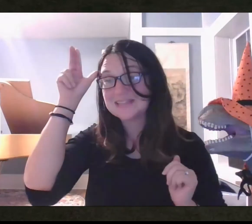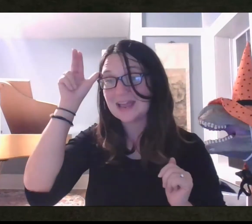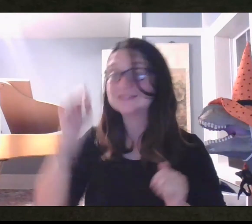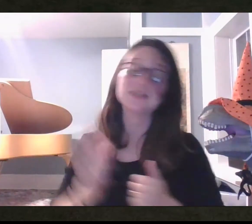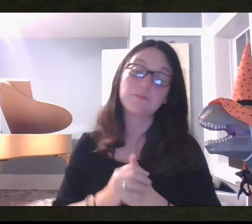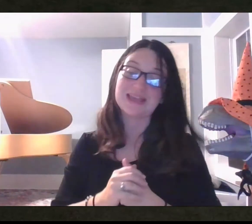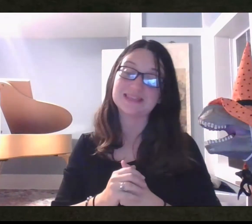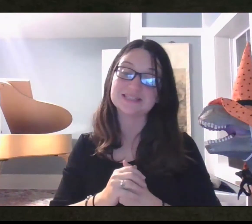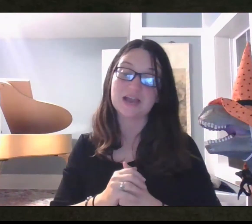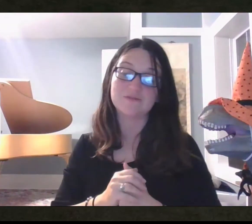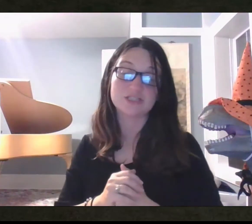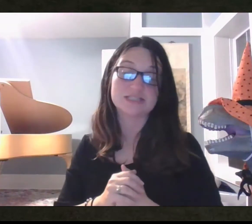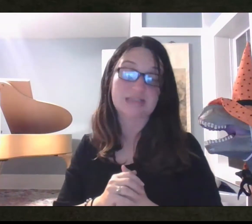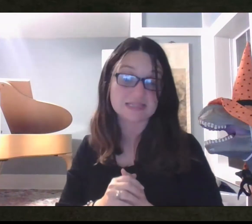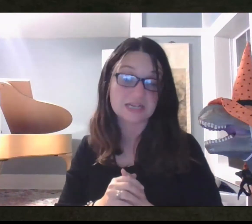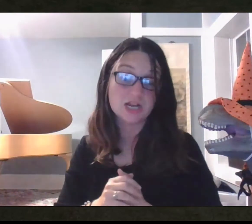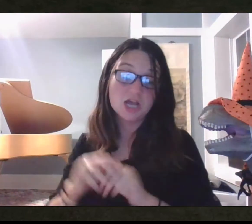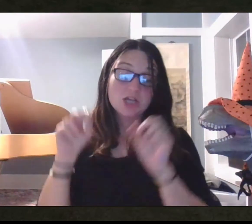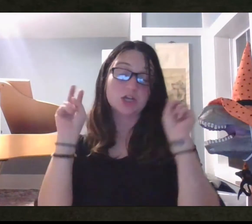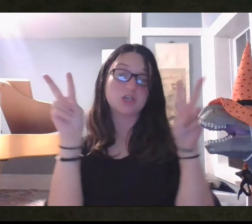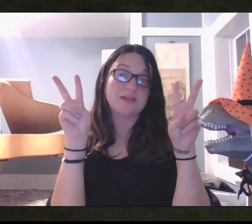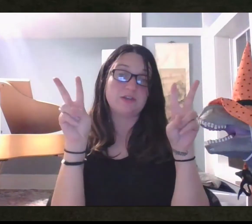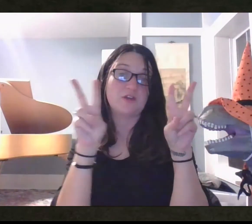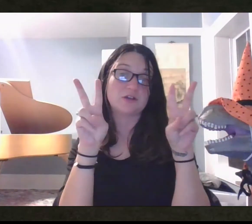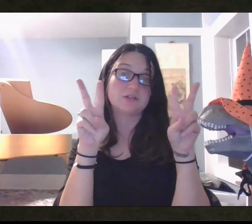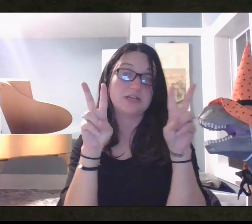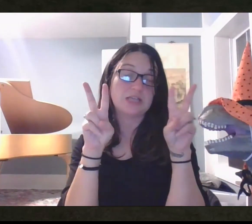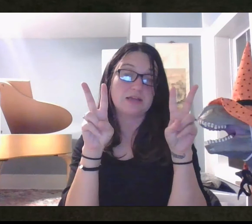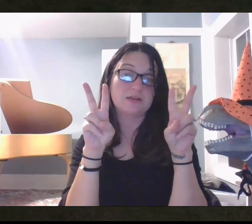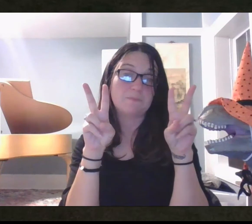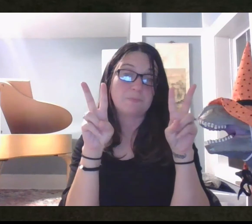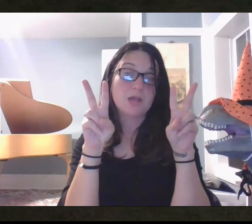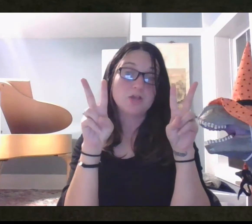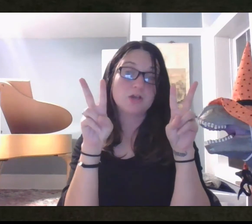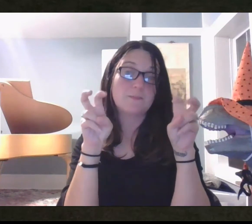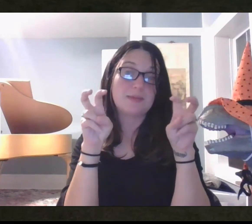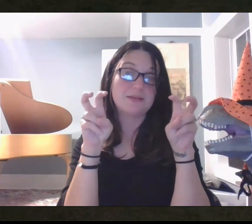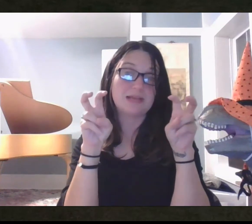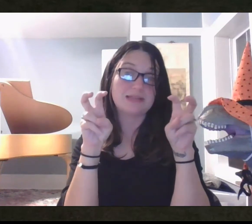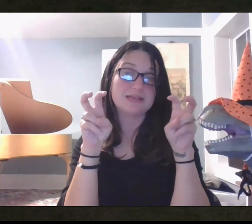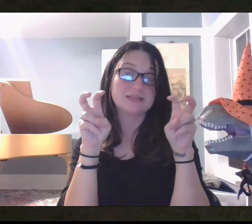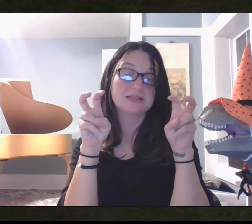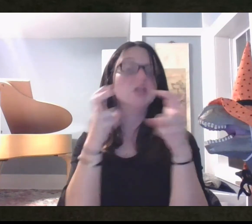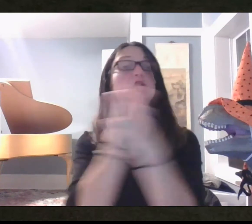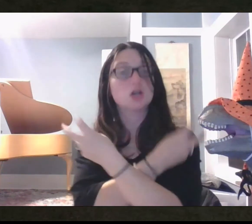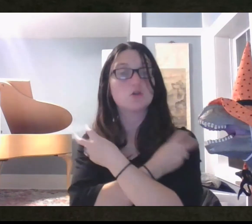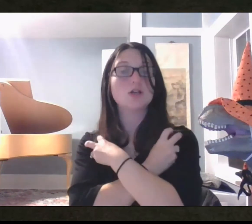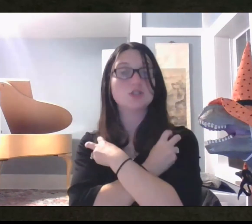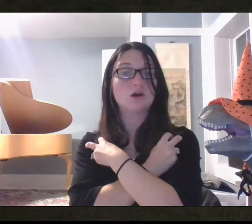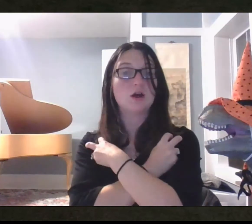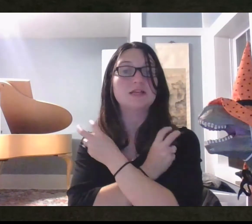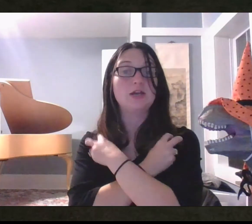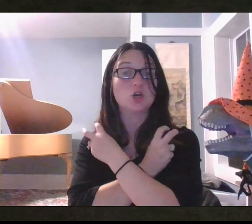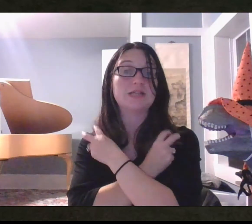Well, Mustangs, to make the sign for skeleton, you're going to show me two fingers on each hand. You're going to bend them like this. You're